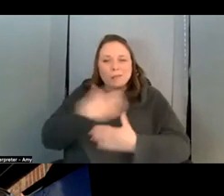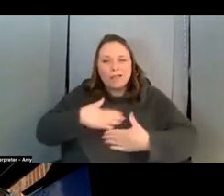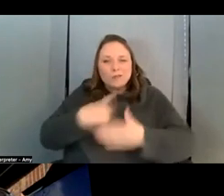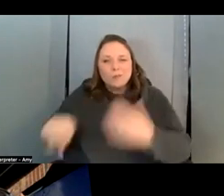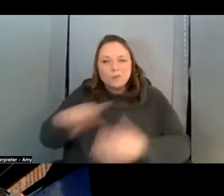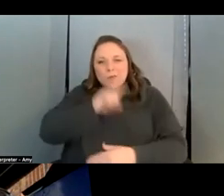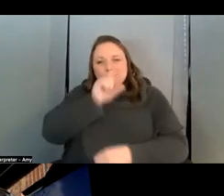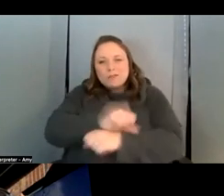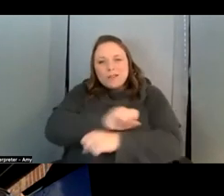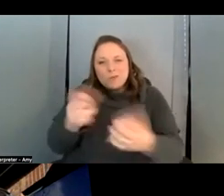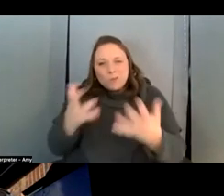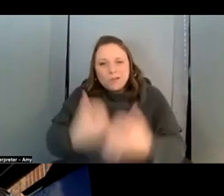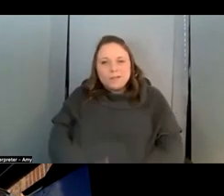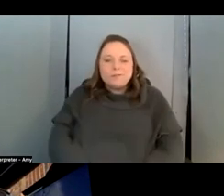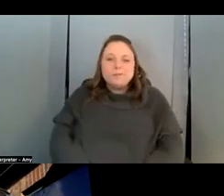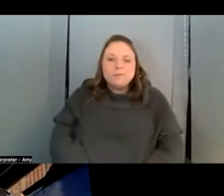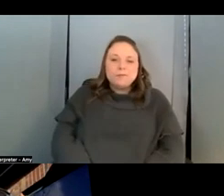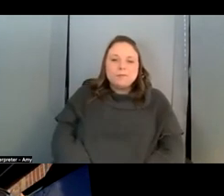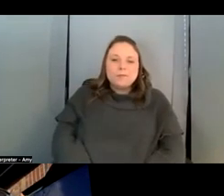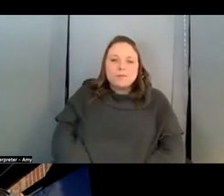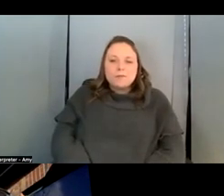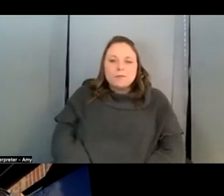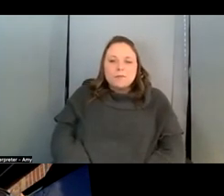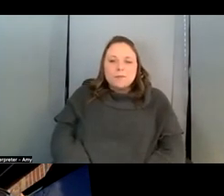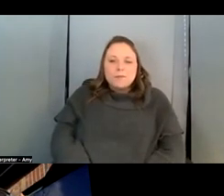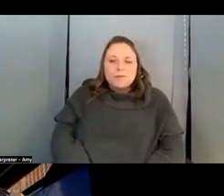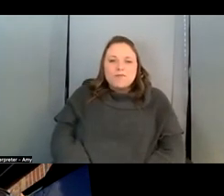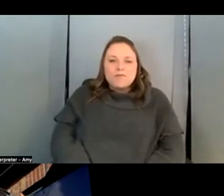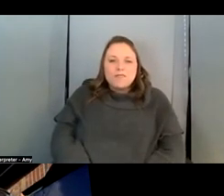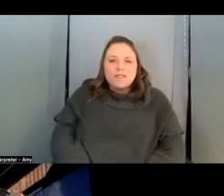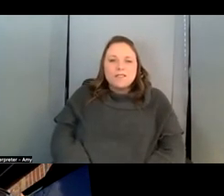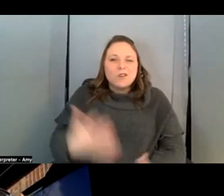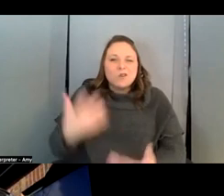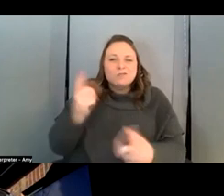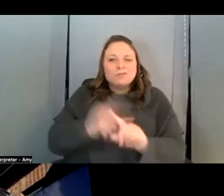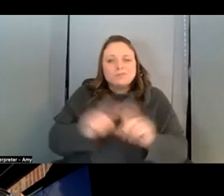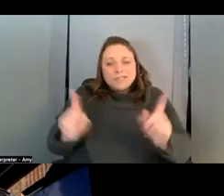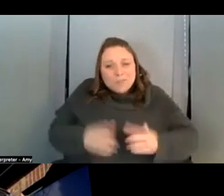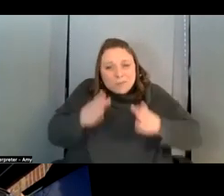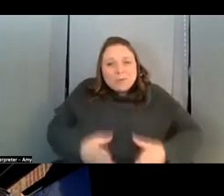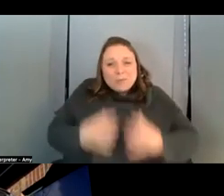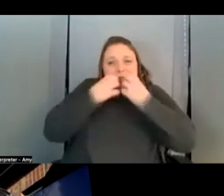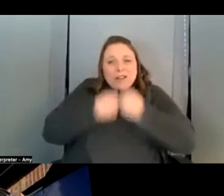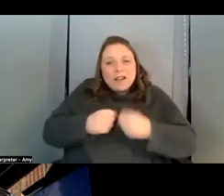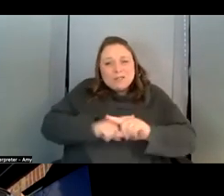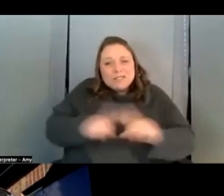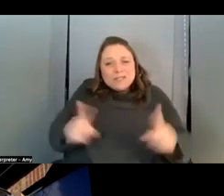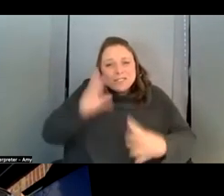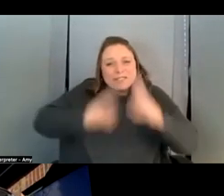so you know different people value different aspects of experience differently